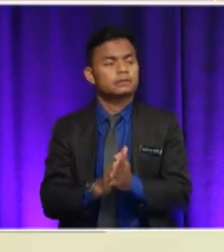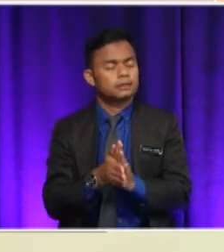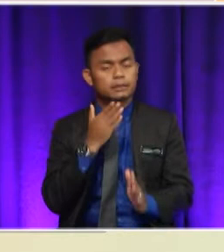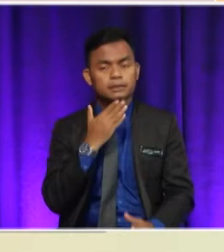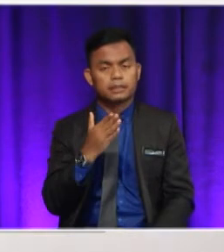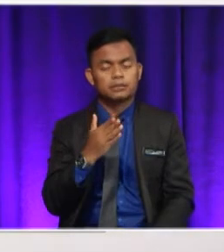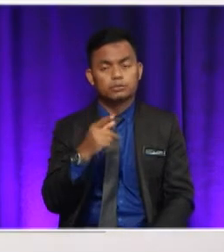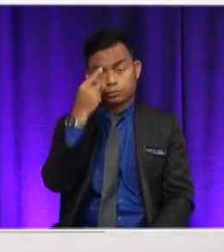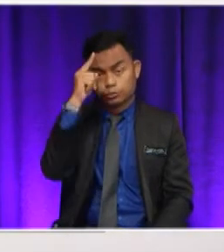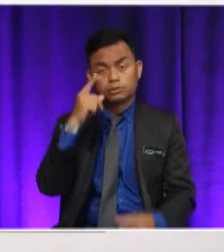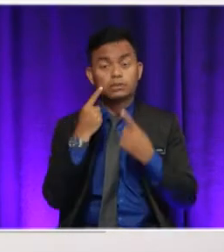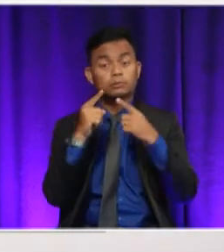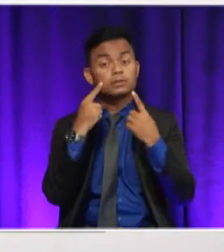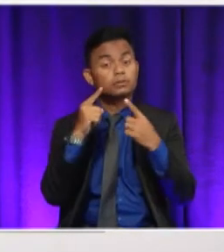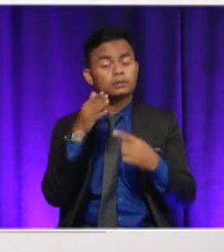for your answer.